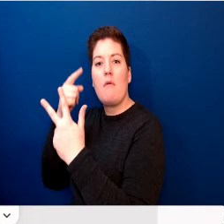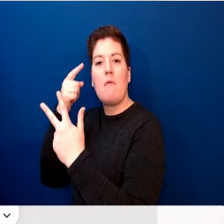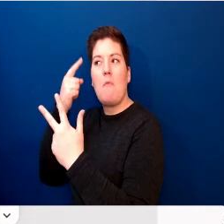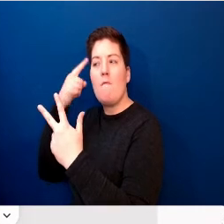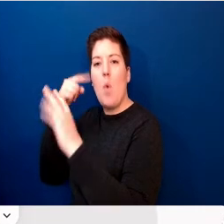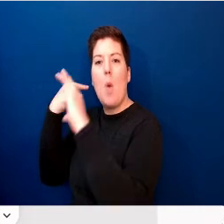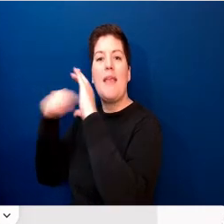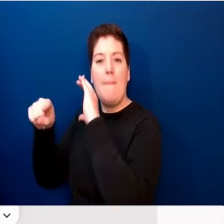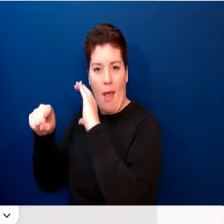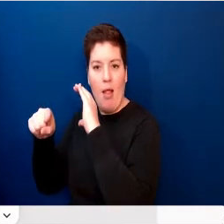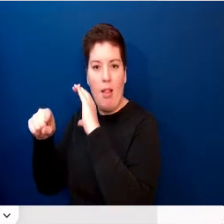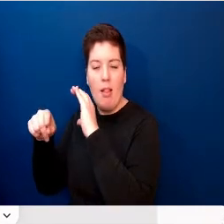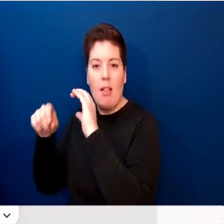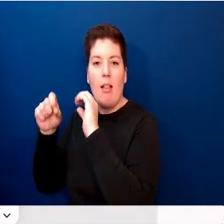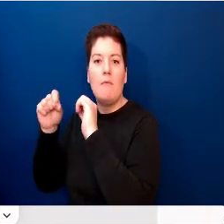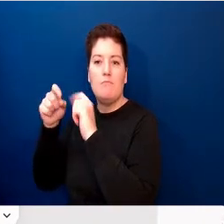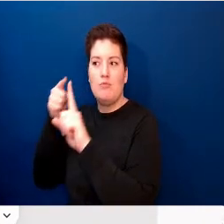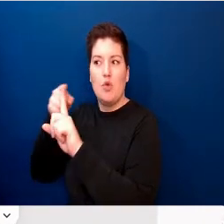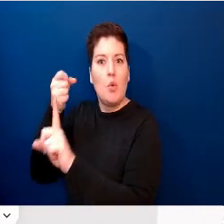,000 we saw before.